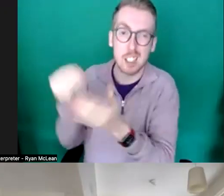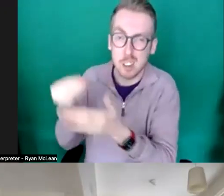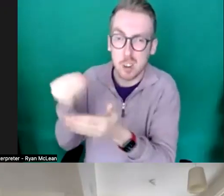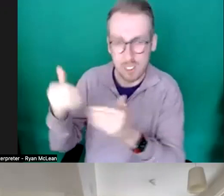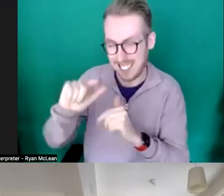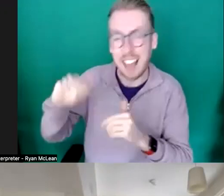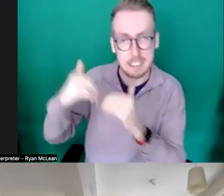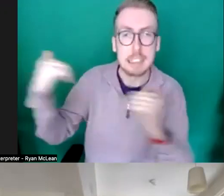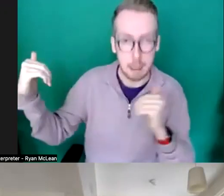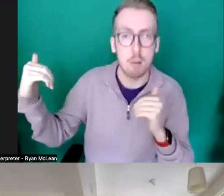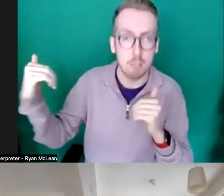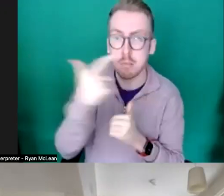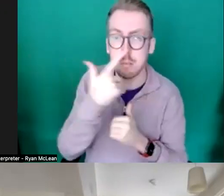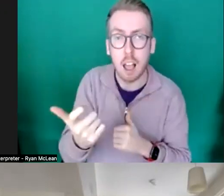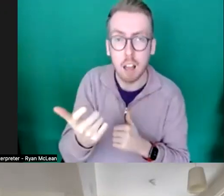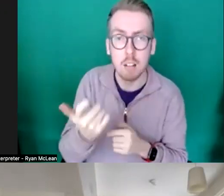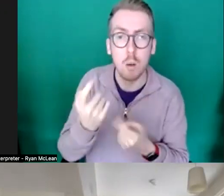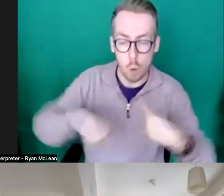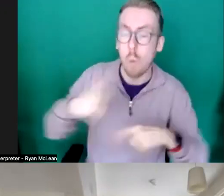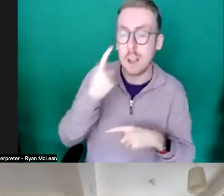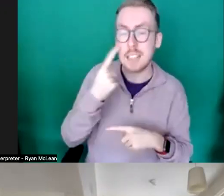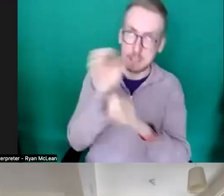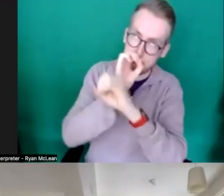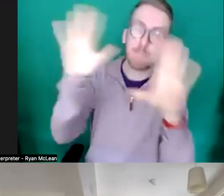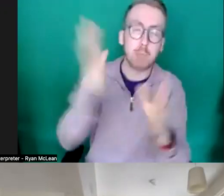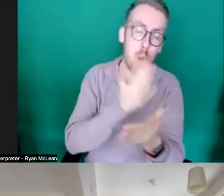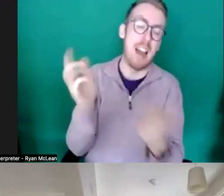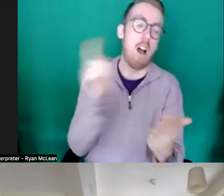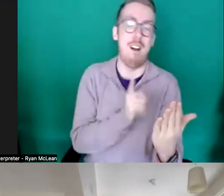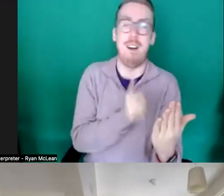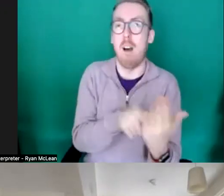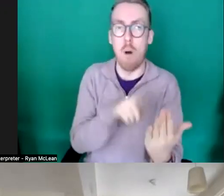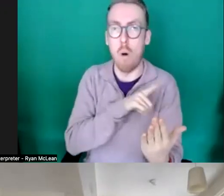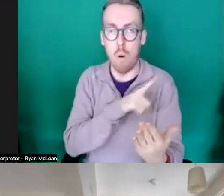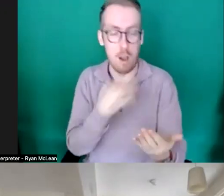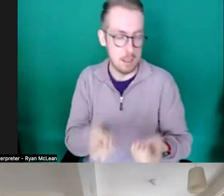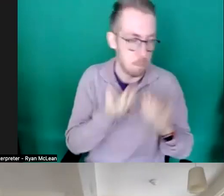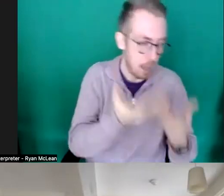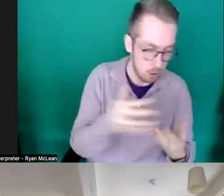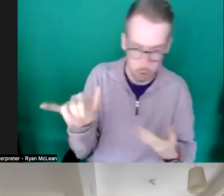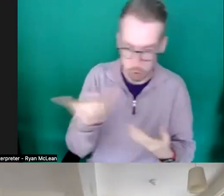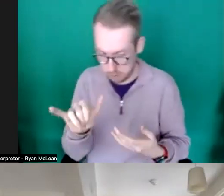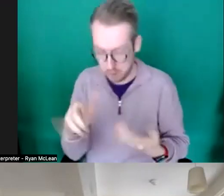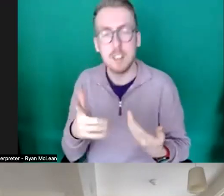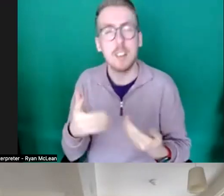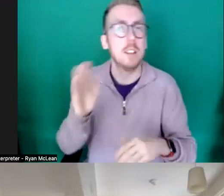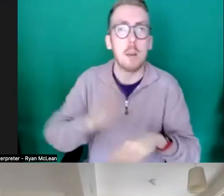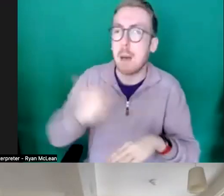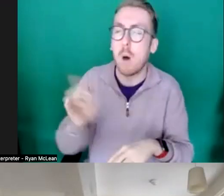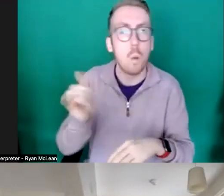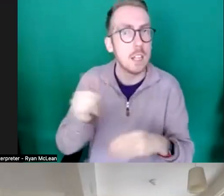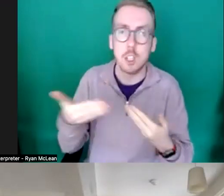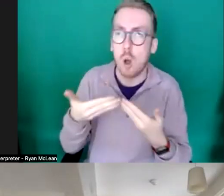um and we'd be able to kind of see those quite clearly um no matter which kind of open call is that you're applying to